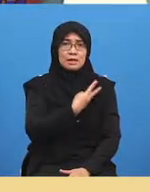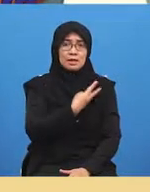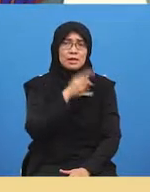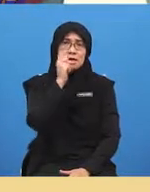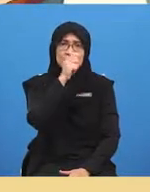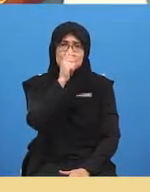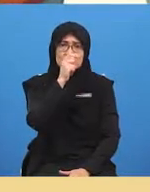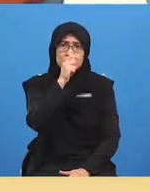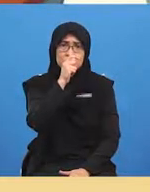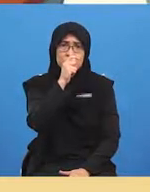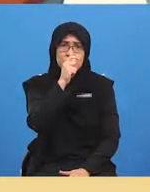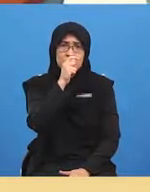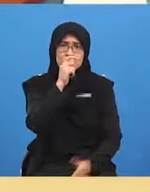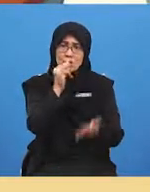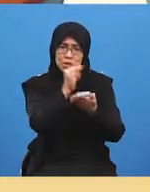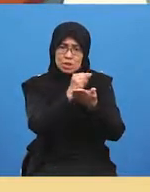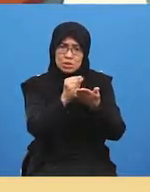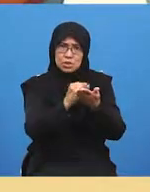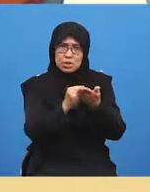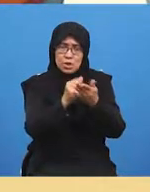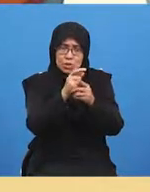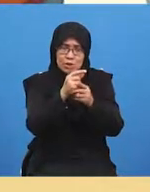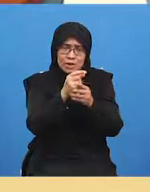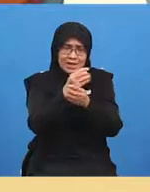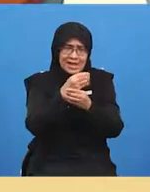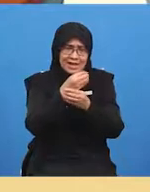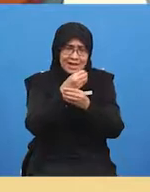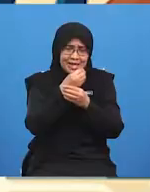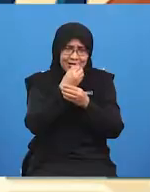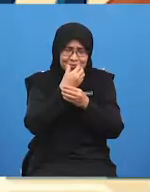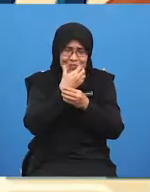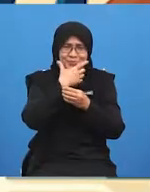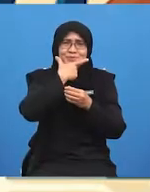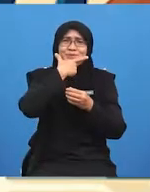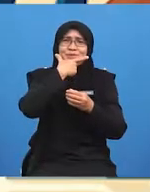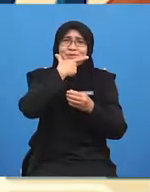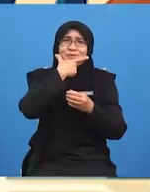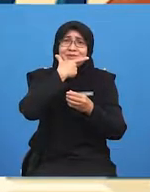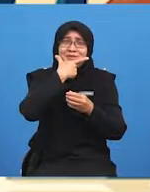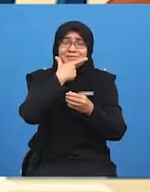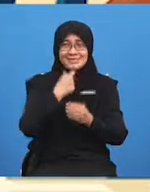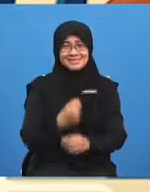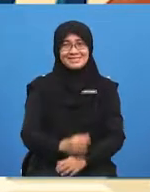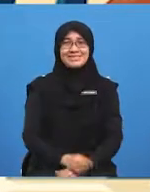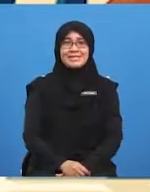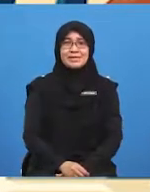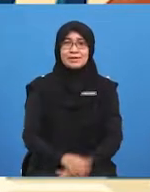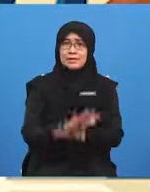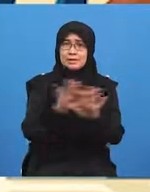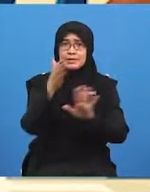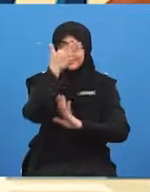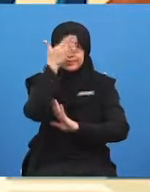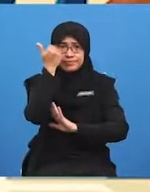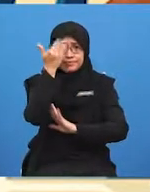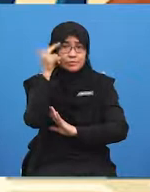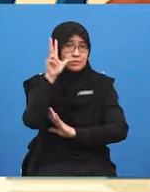that we are drawing a big smiley face with our hand yes but don't forget our